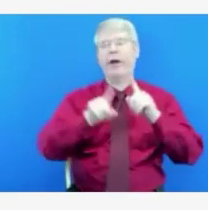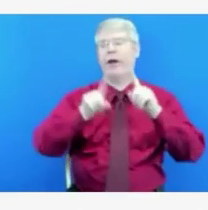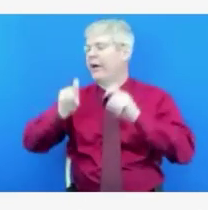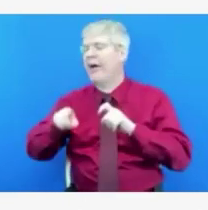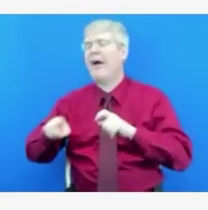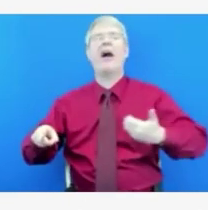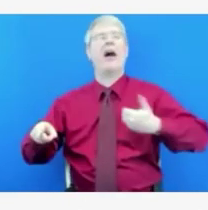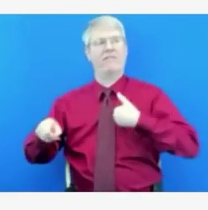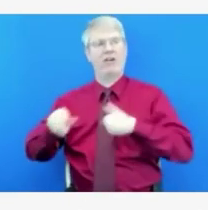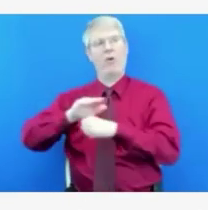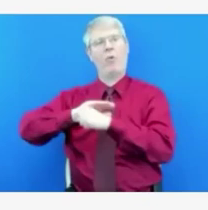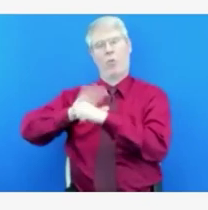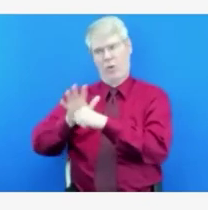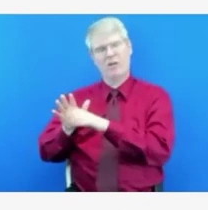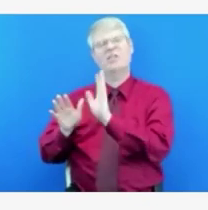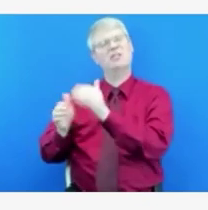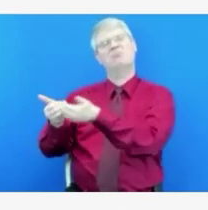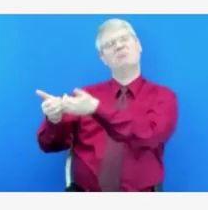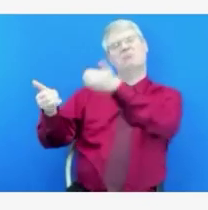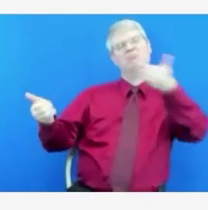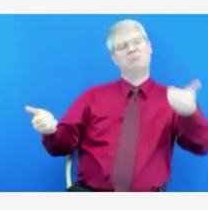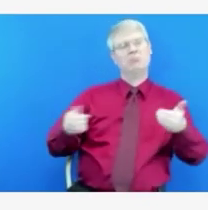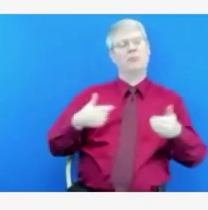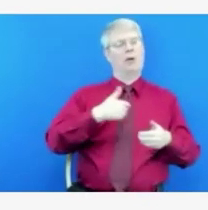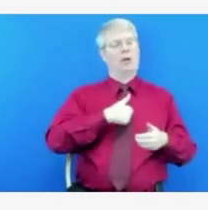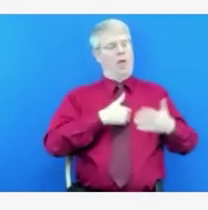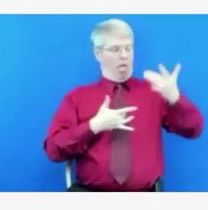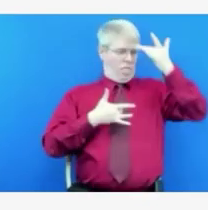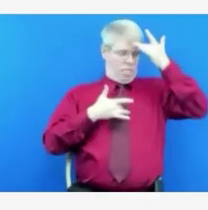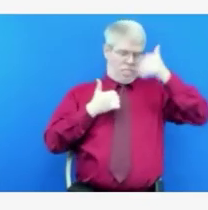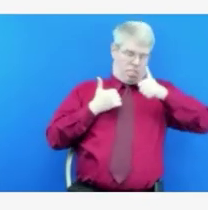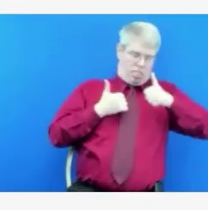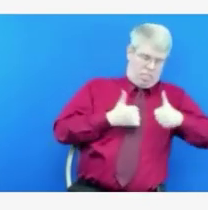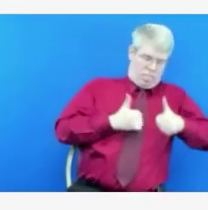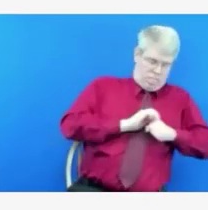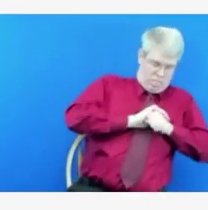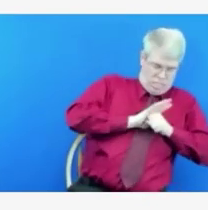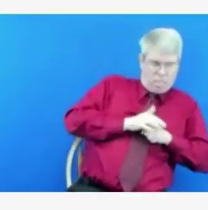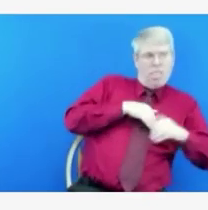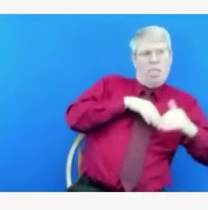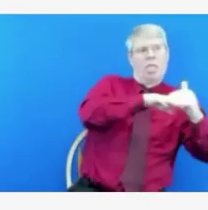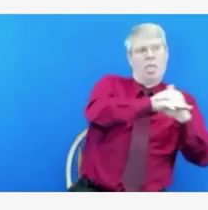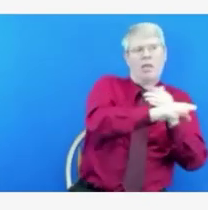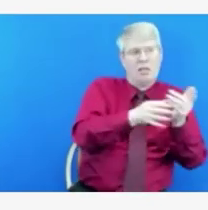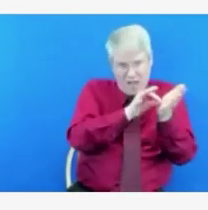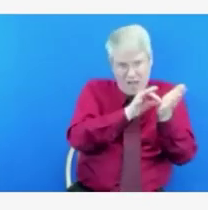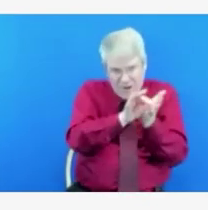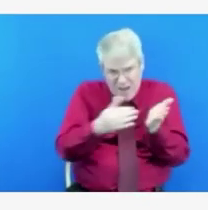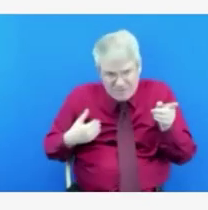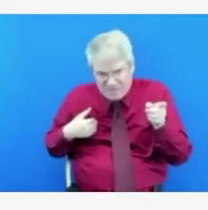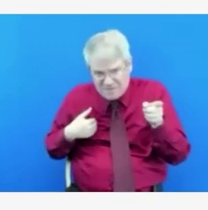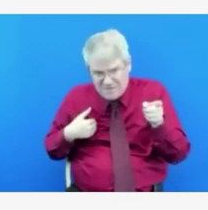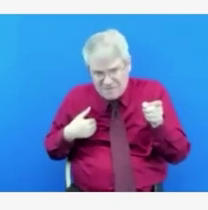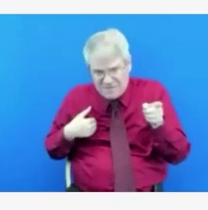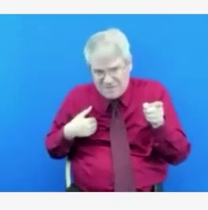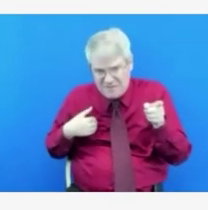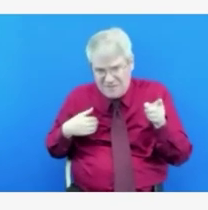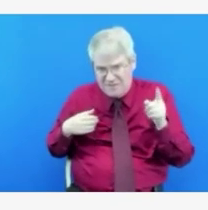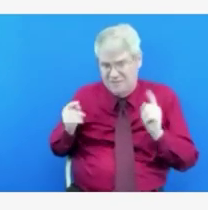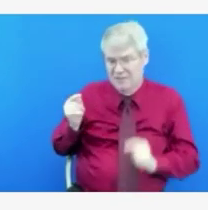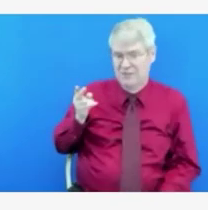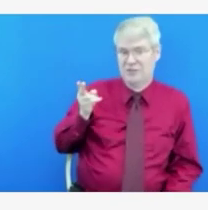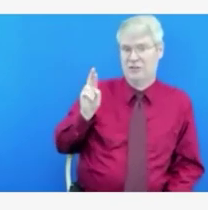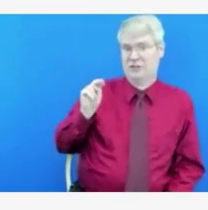data point you're talking about. I will tell you that if you are referring to the data that's on our COVID